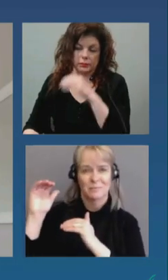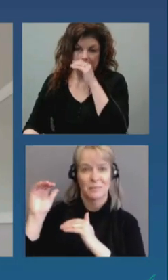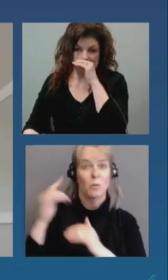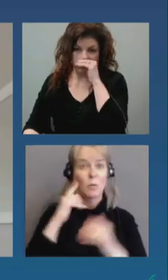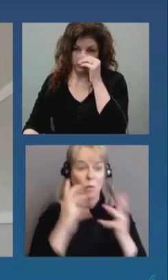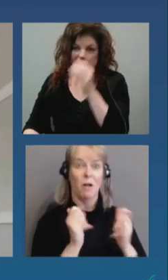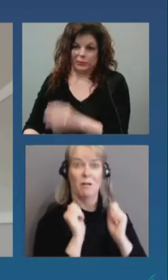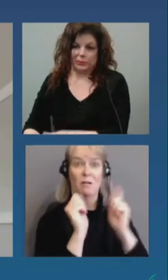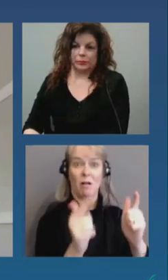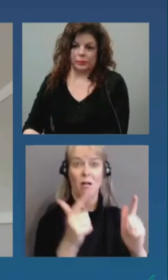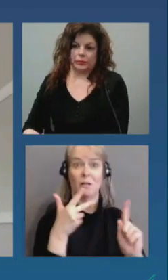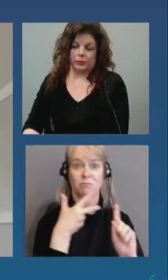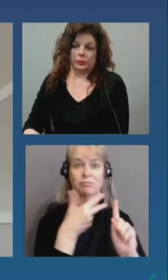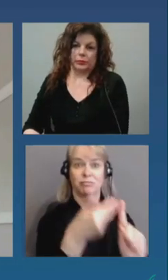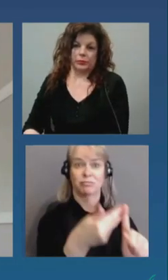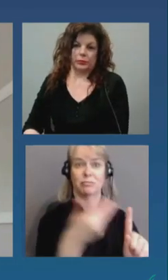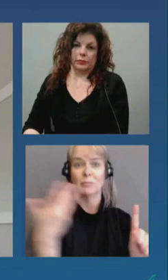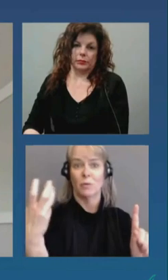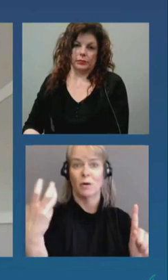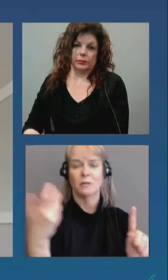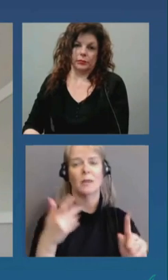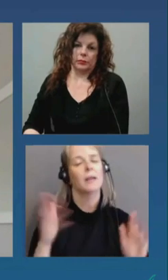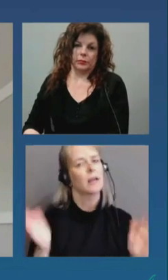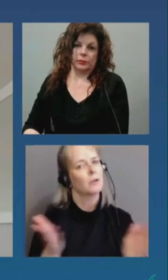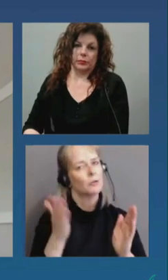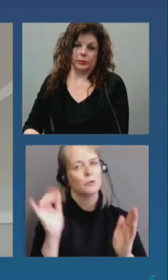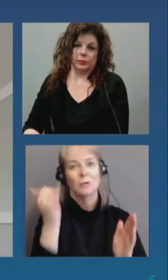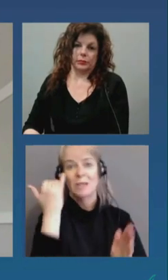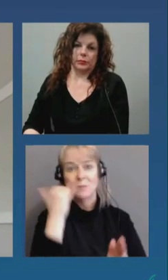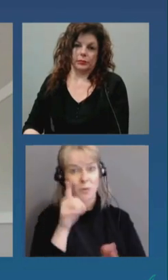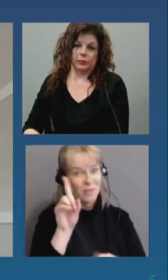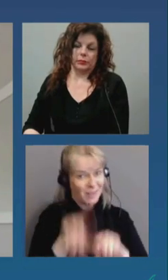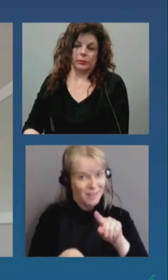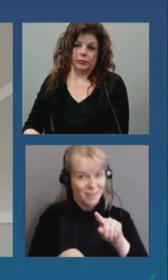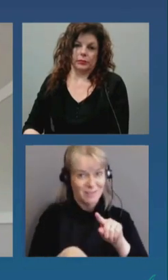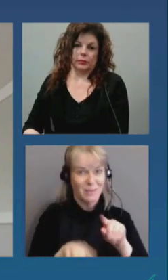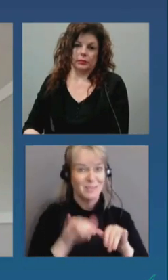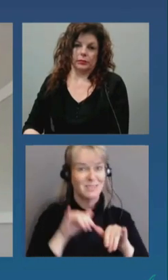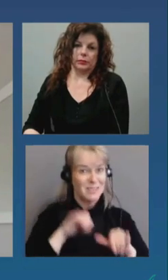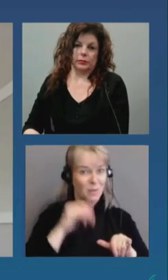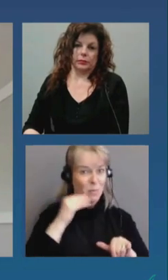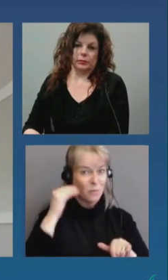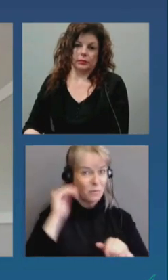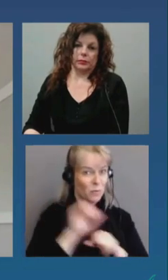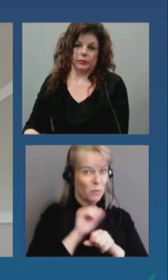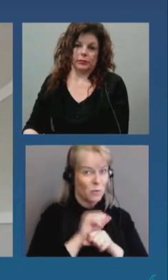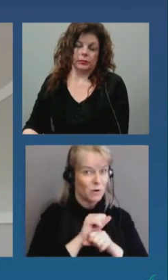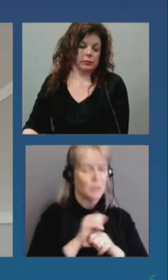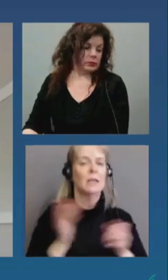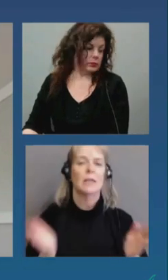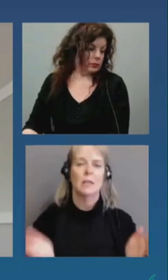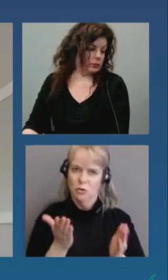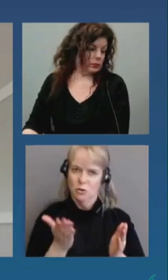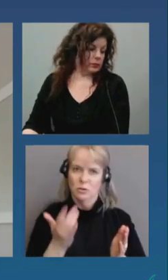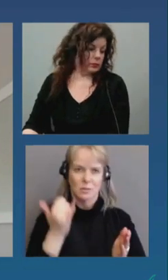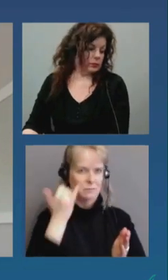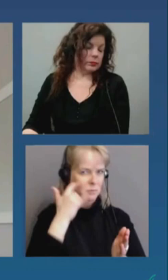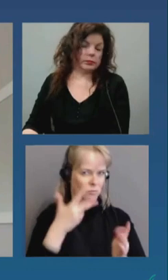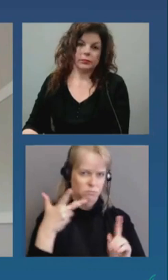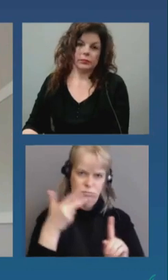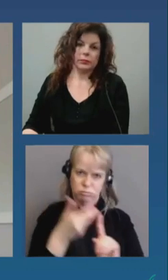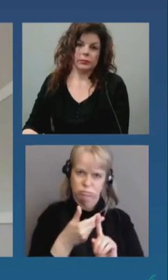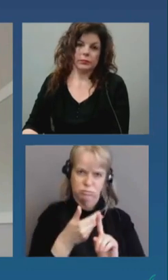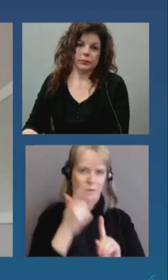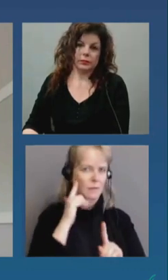of course right now people who cannot work from home to get their vaccine wherever they can if they're eligible by their age or their